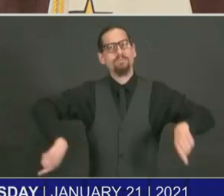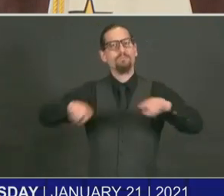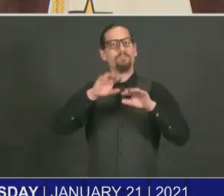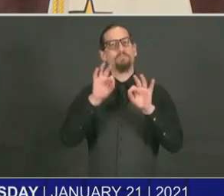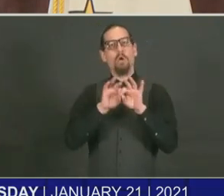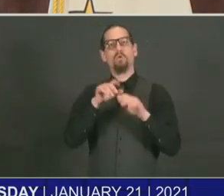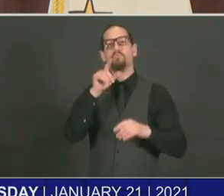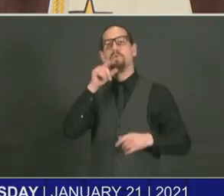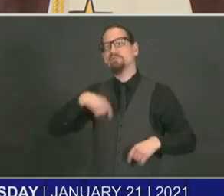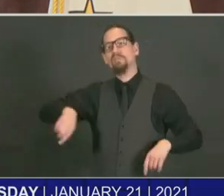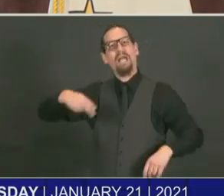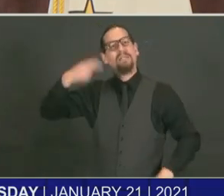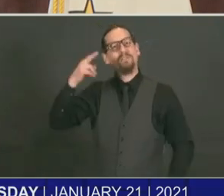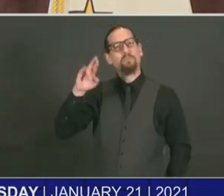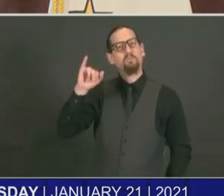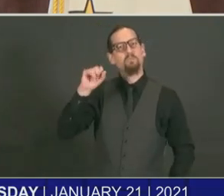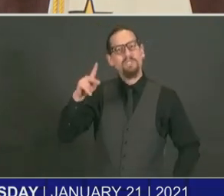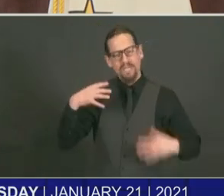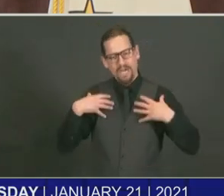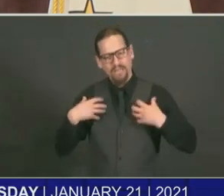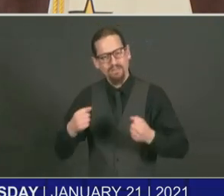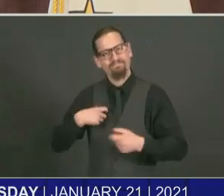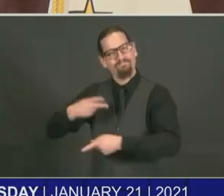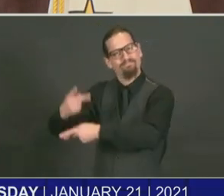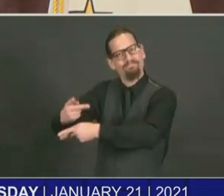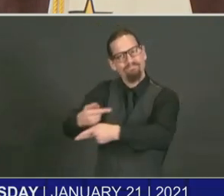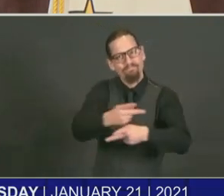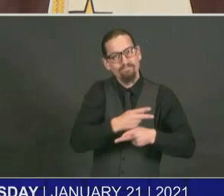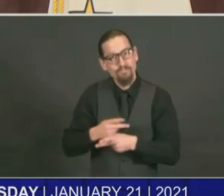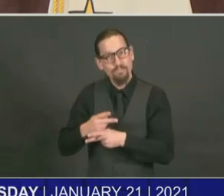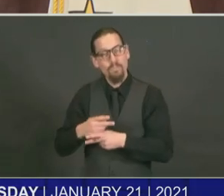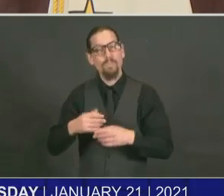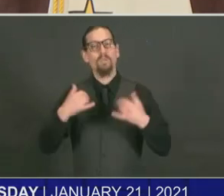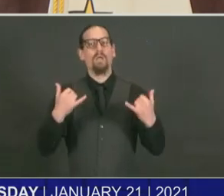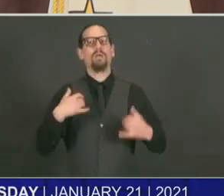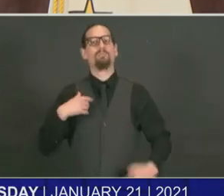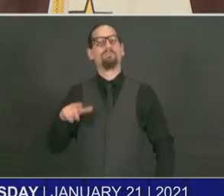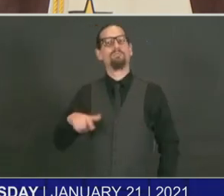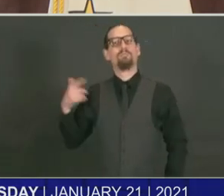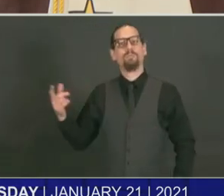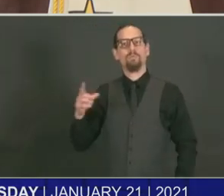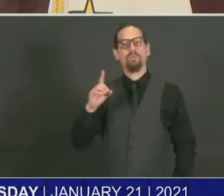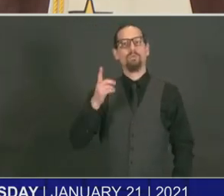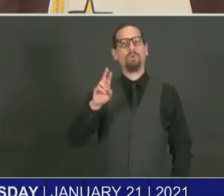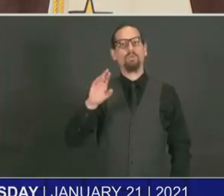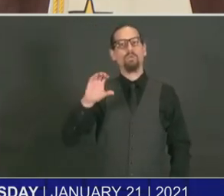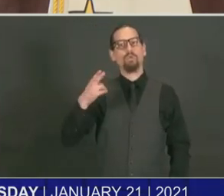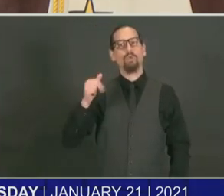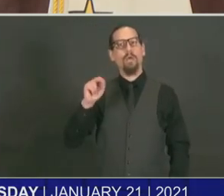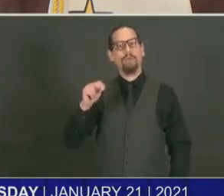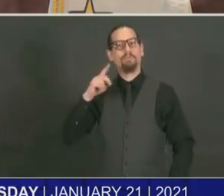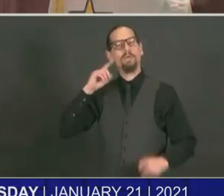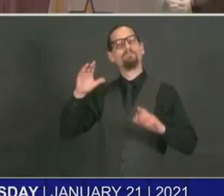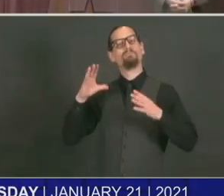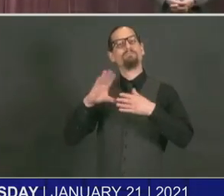Island. With that, I'll pass it to Dr. Chan for a vaccine update and then we'll take some questions.